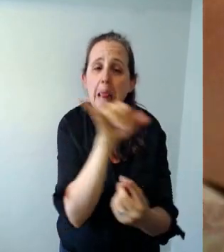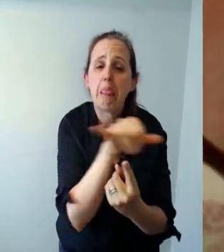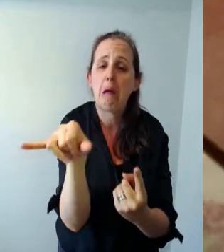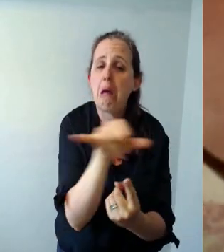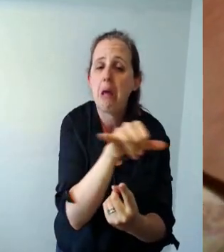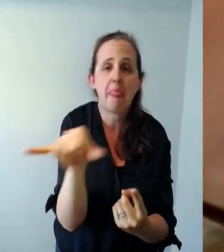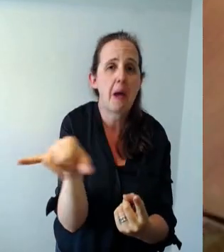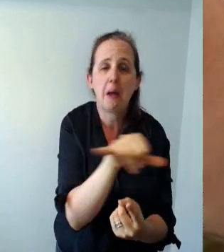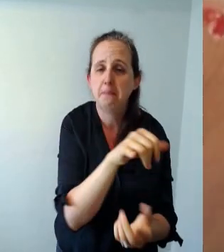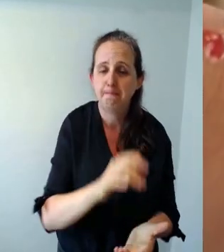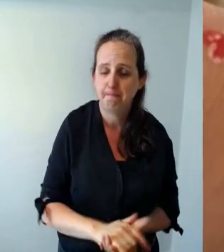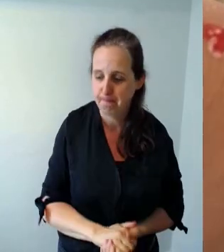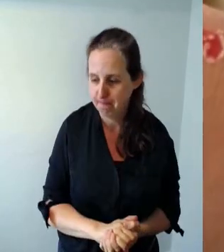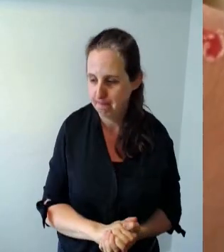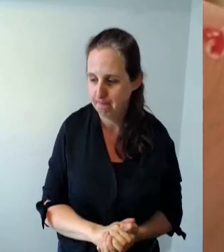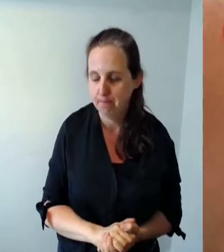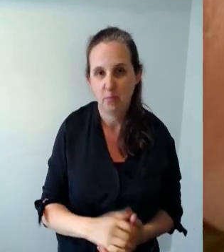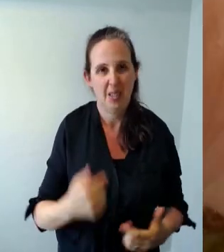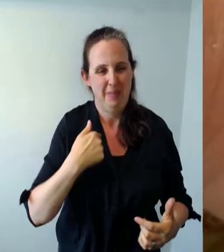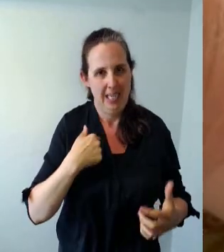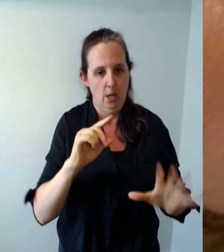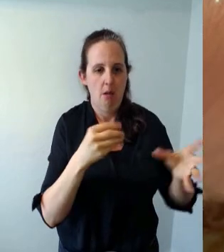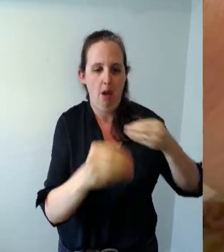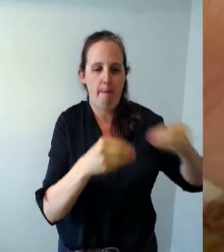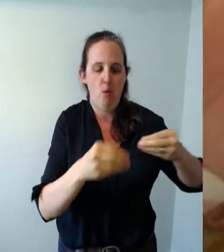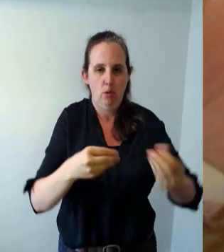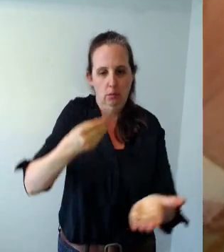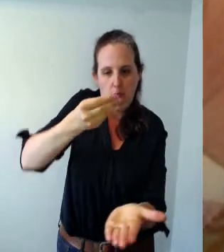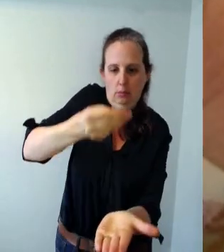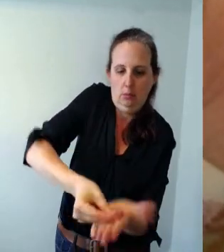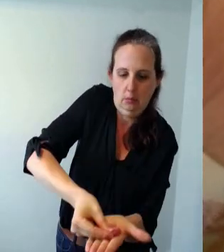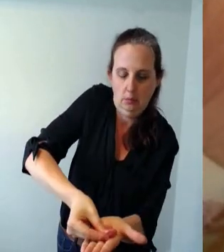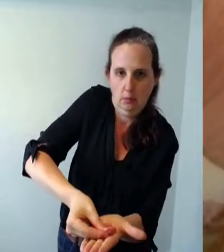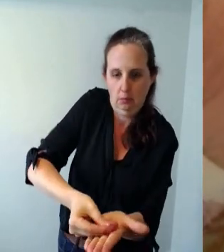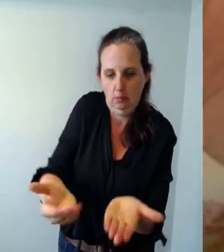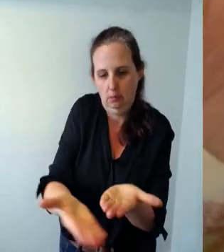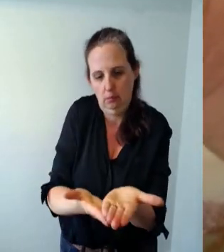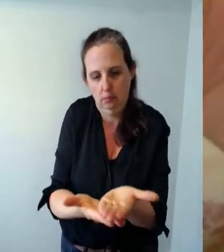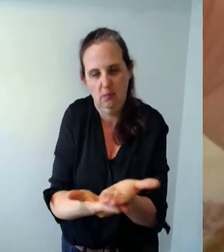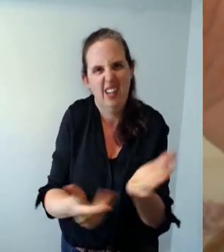uh place the template uh place the tin